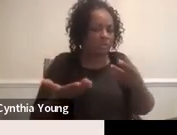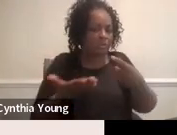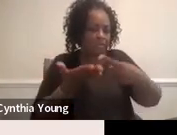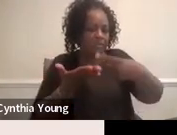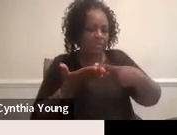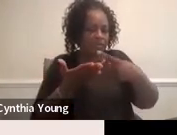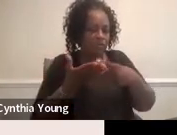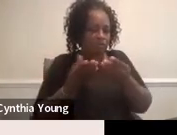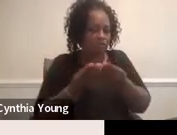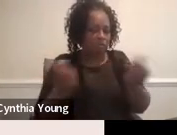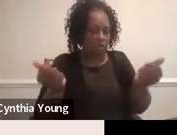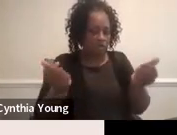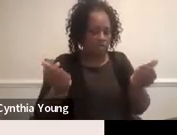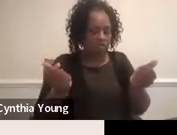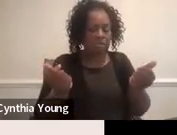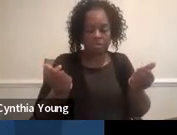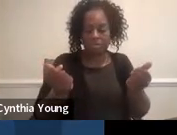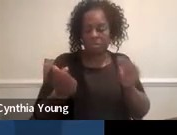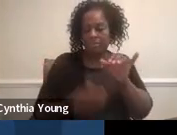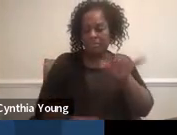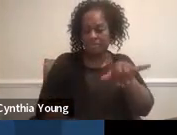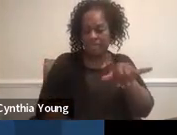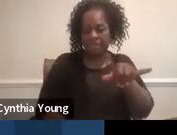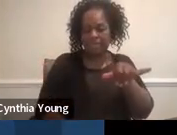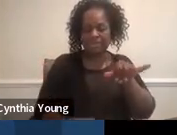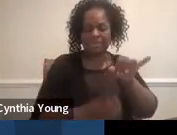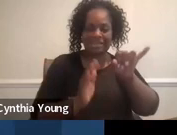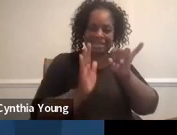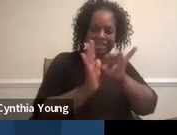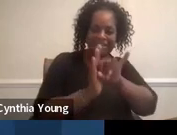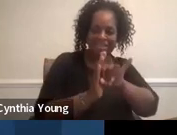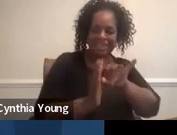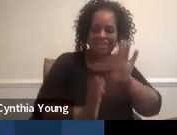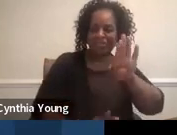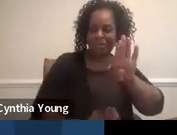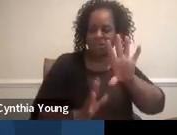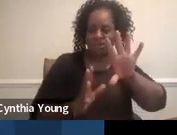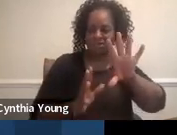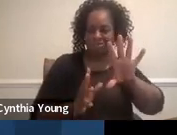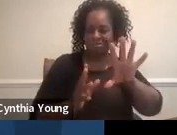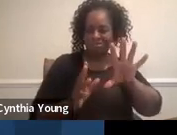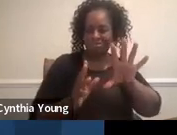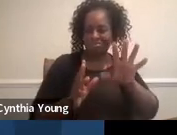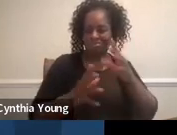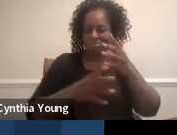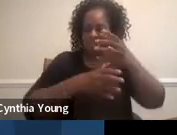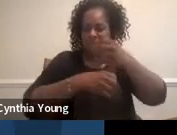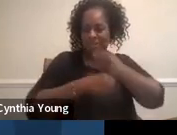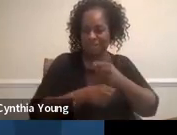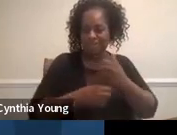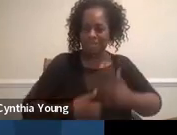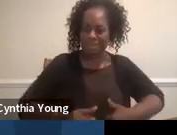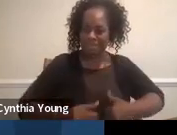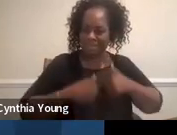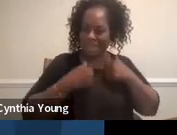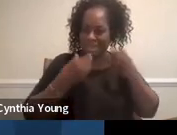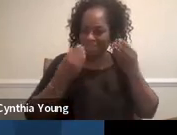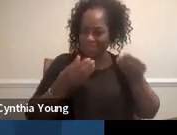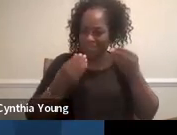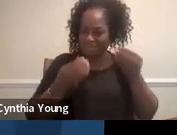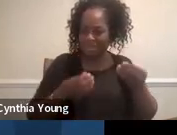So that is indicator four in a nutshell. A lot of information in a very small